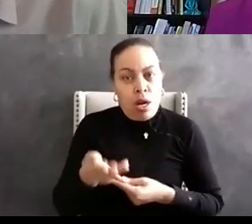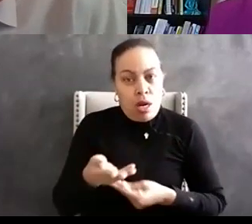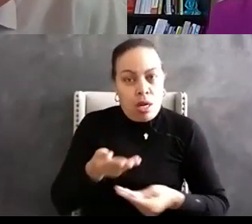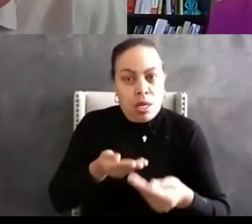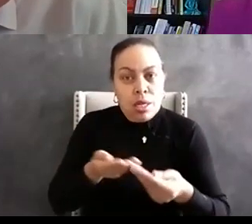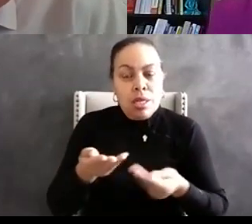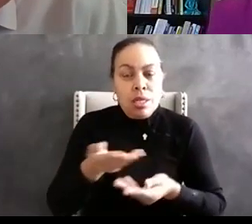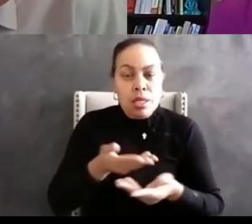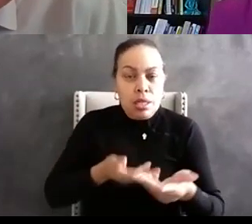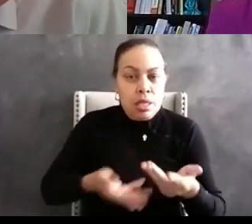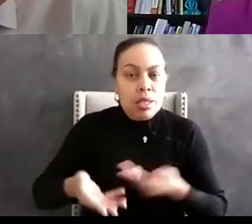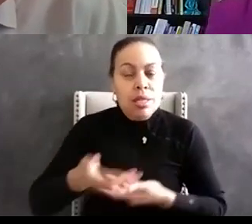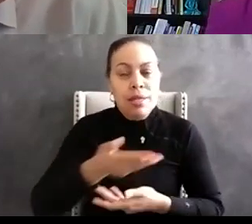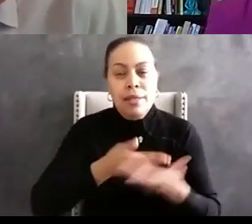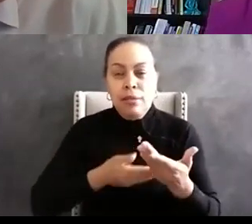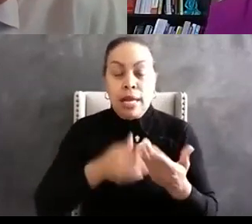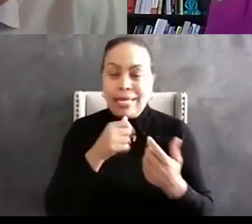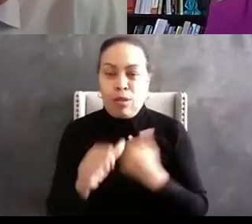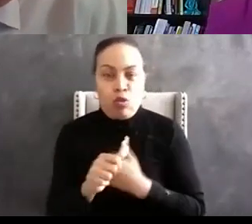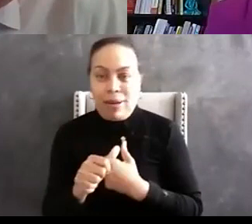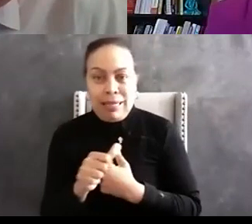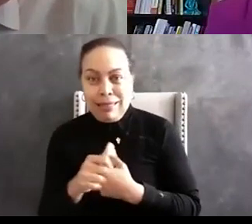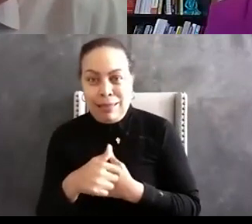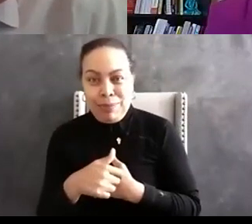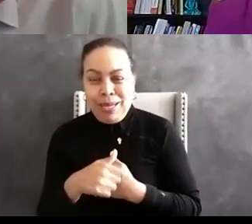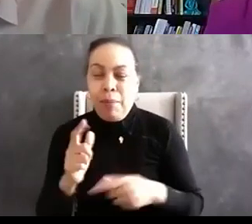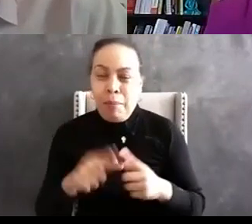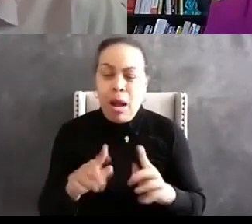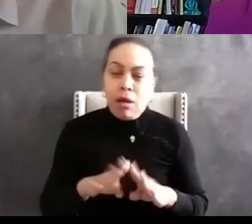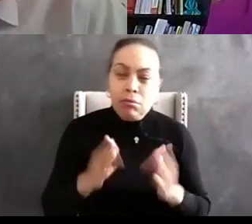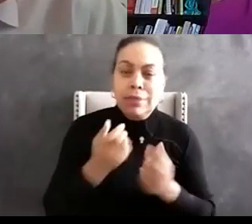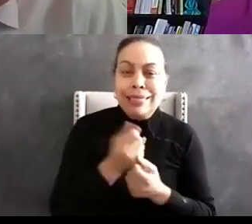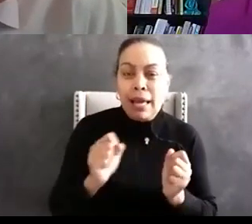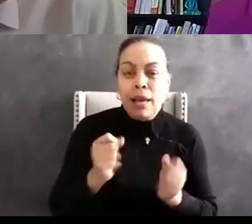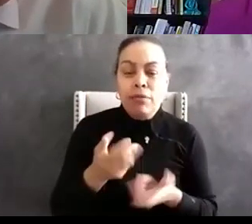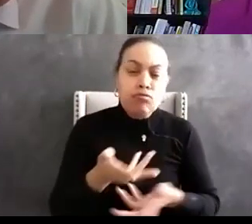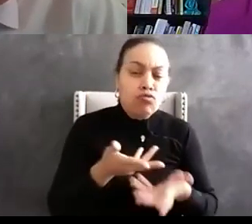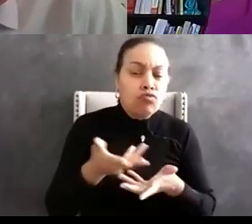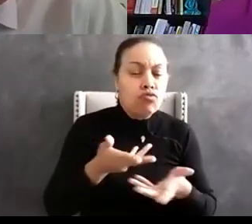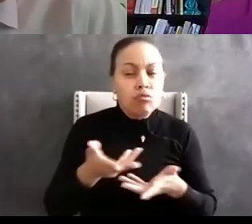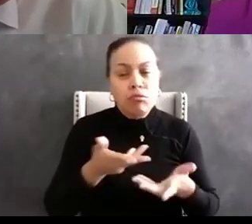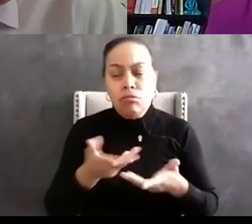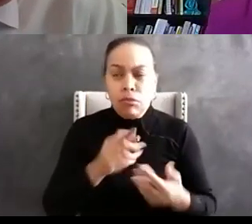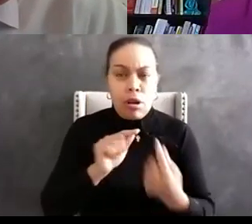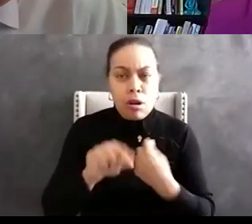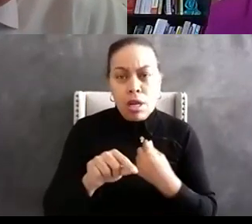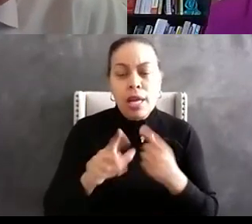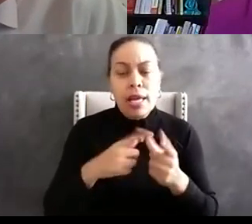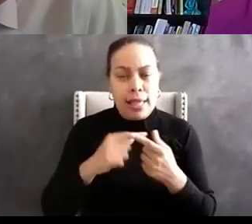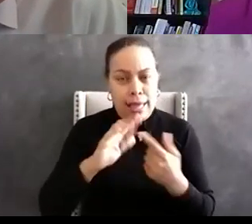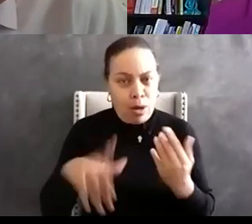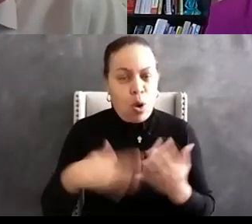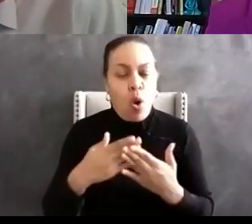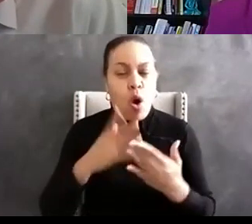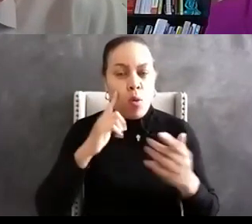-threatening uh you know setting to where we can have some meaningful discussion and have that two-way dialogue that is going to help all of us calibrate our belief